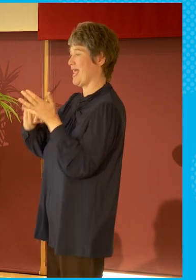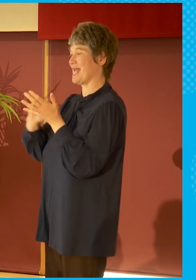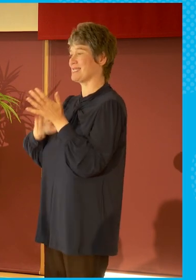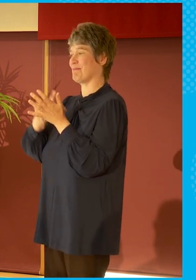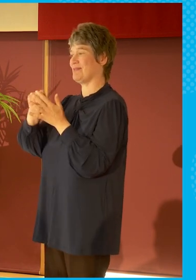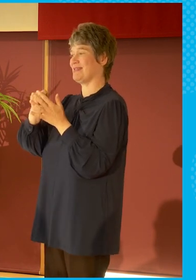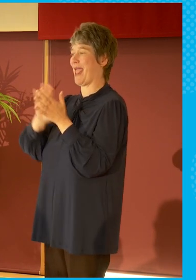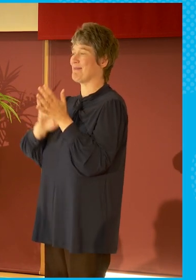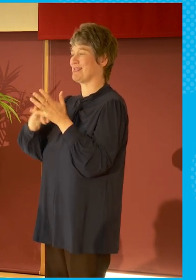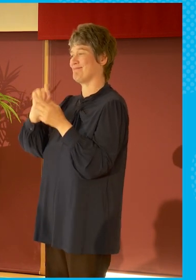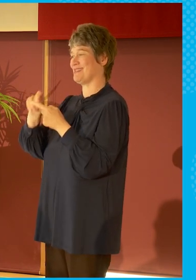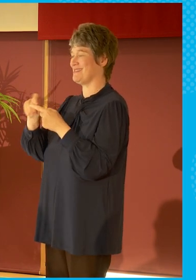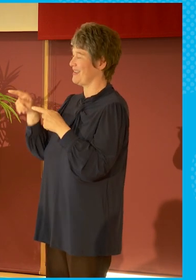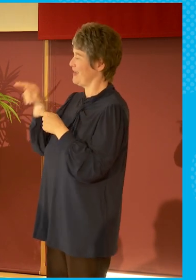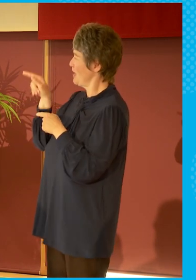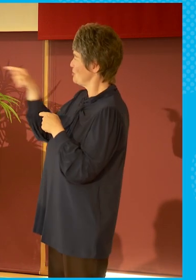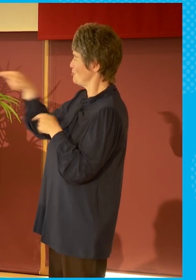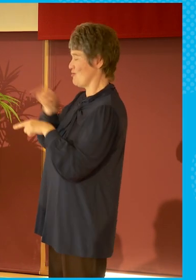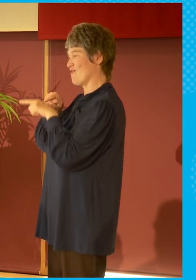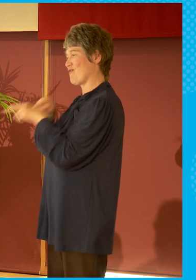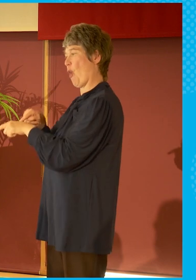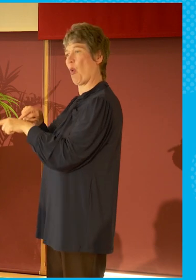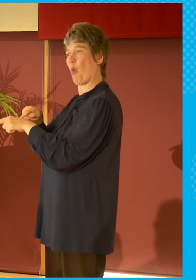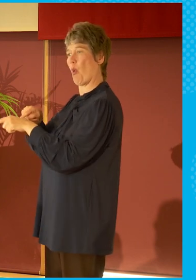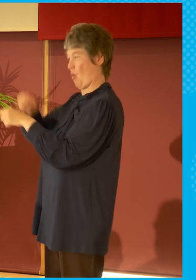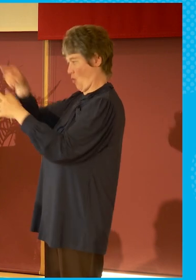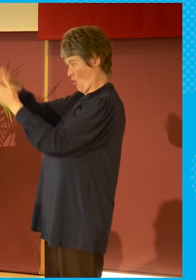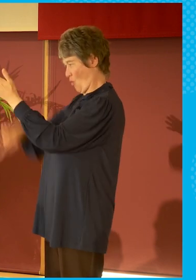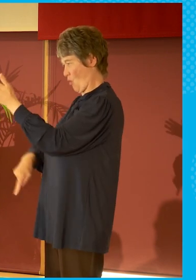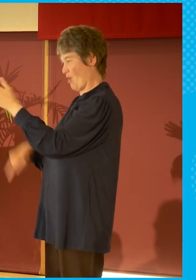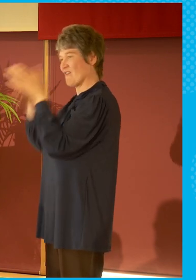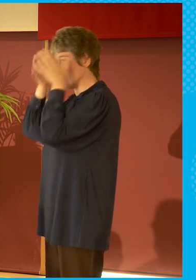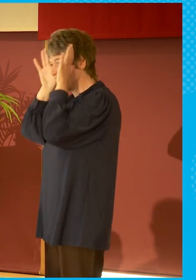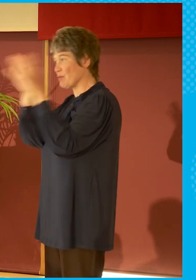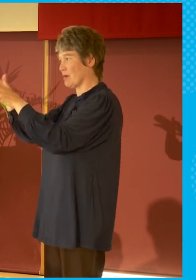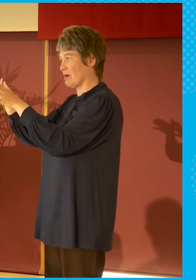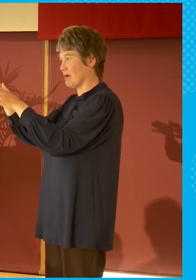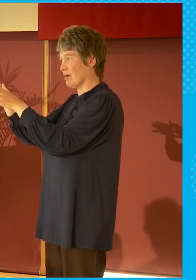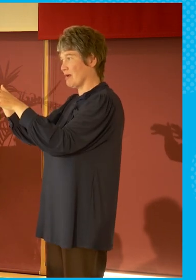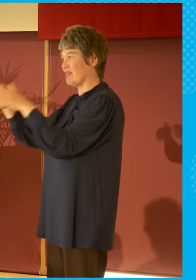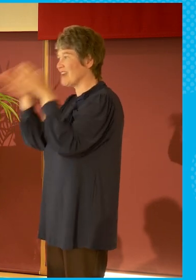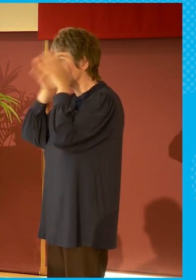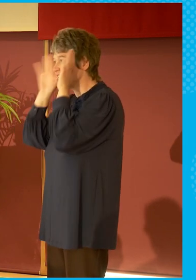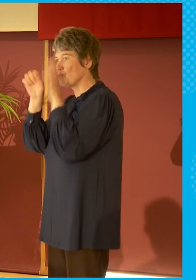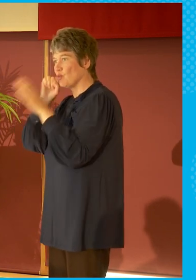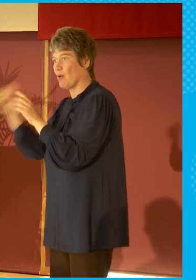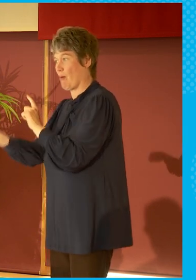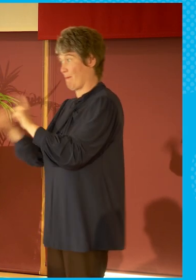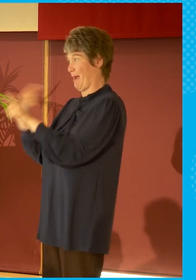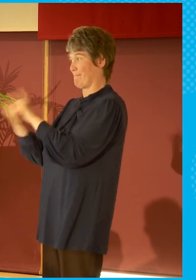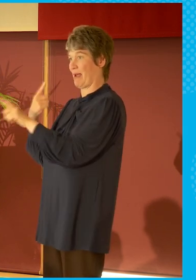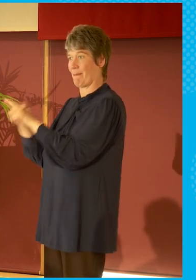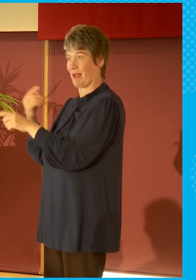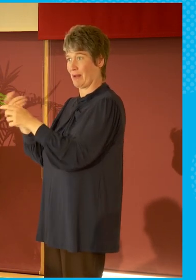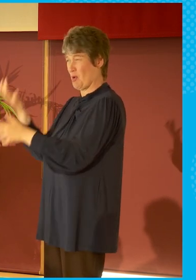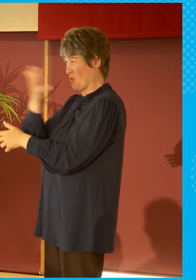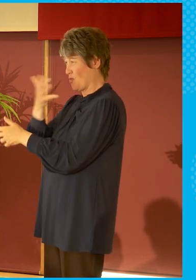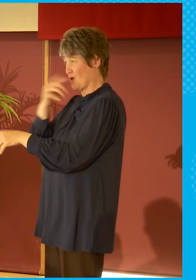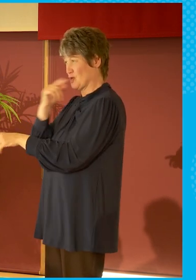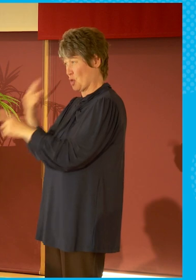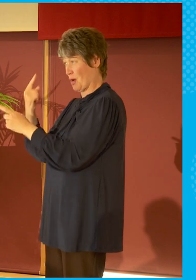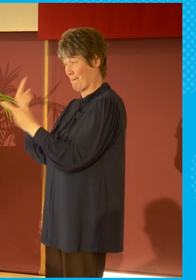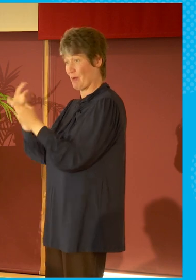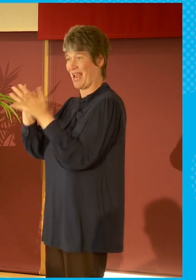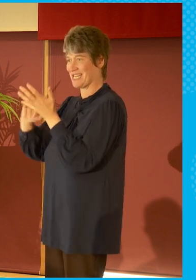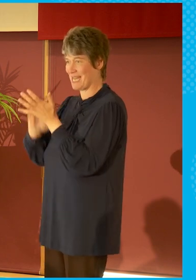SNP politicians, councillors, branch members, it's going to serve you more and more and more of that. So you see the